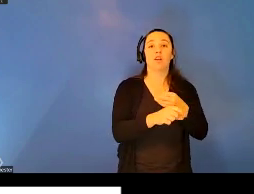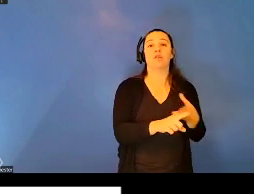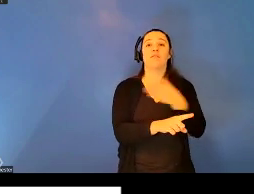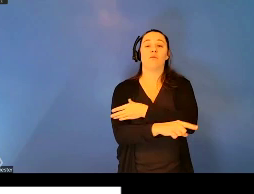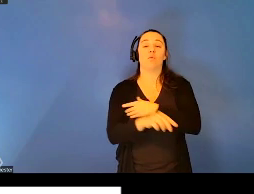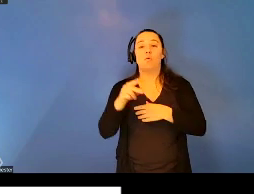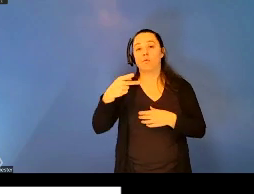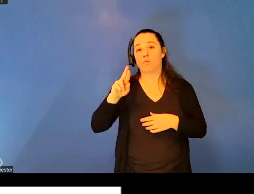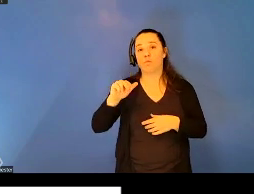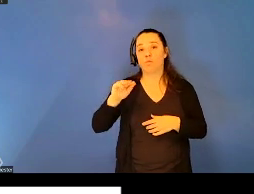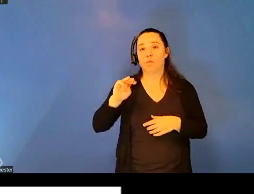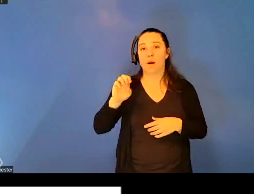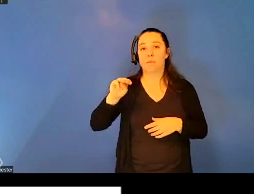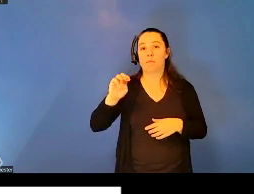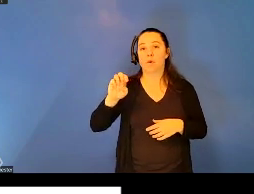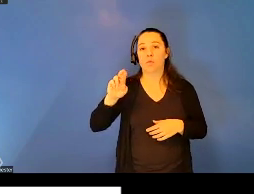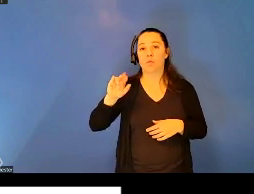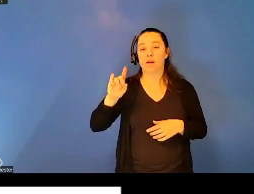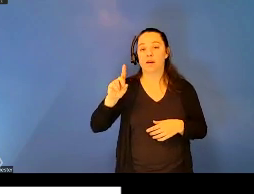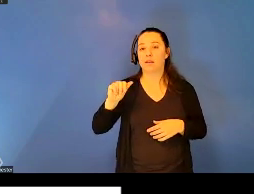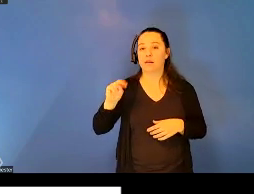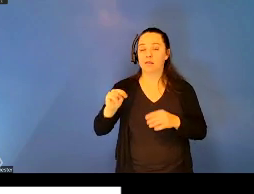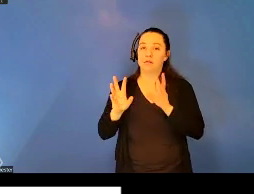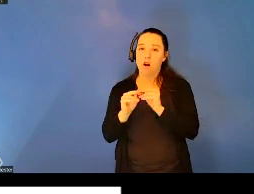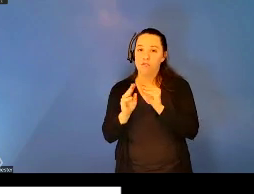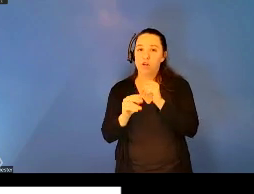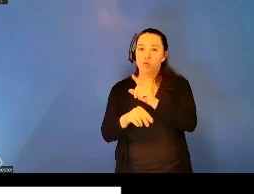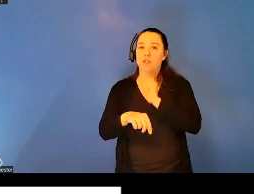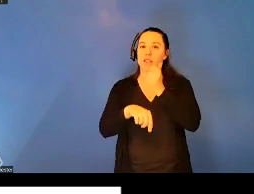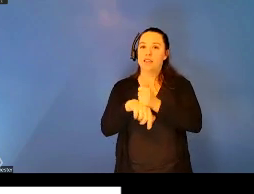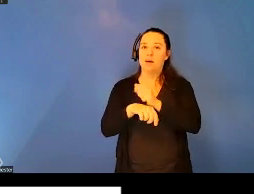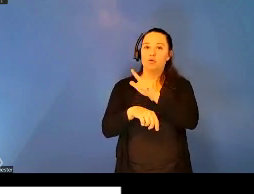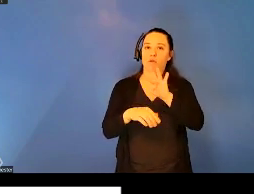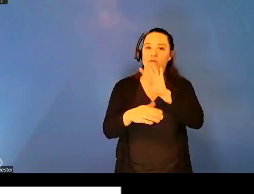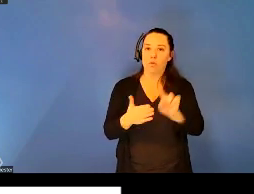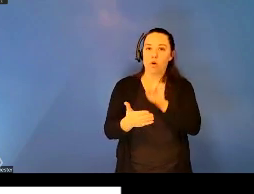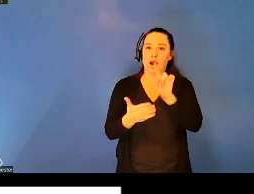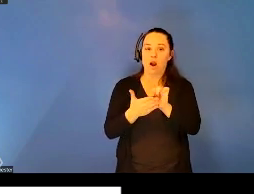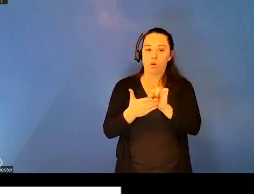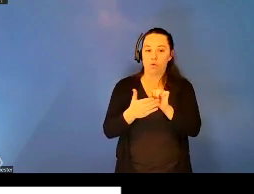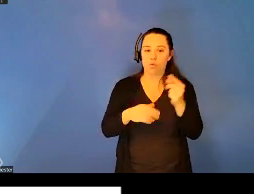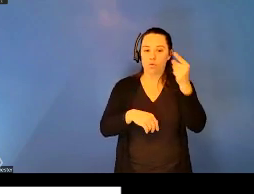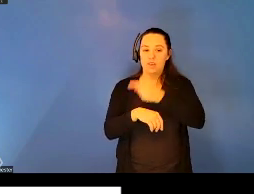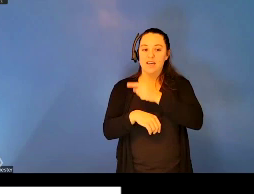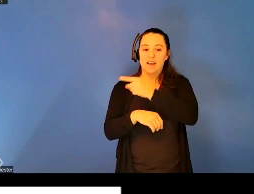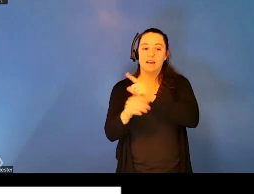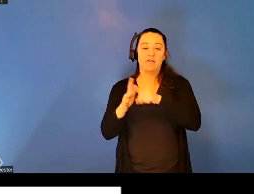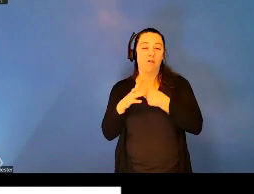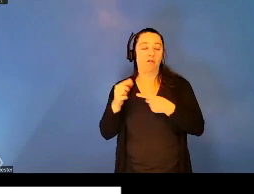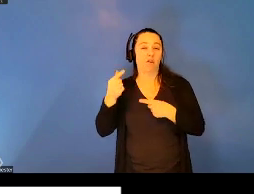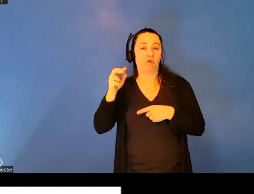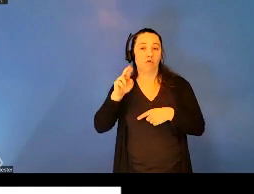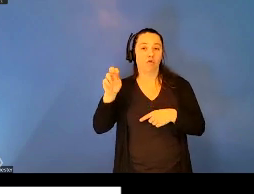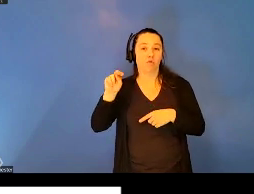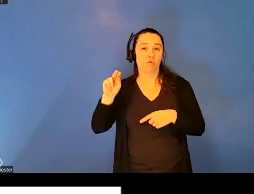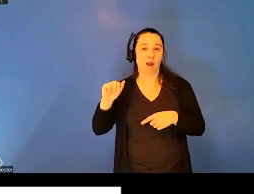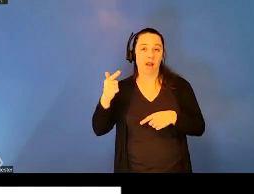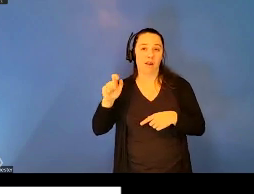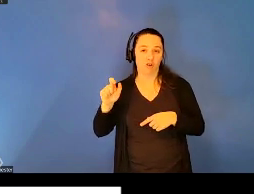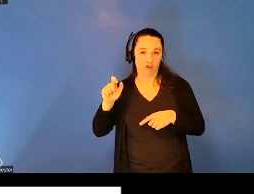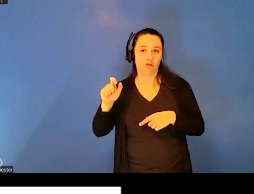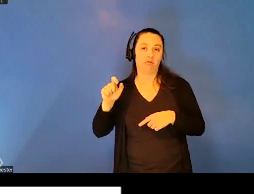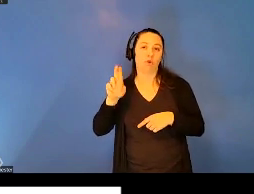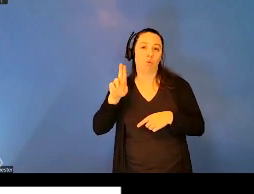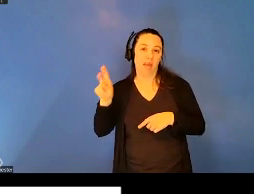which established the standard 24-hour day beginning and ending in Greenwich, United Kingdom, the major empires of Europe, the Persian and Ottoman